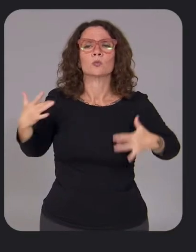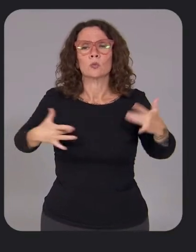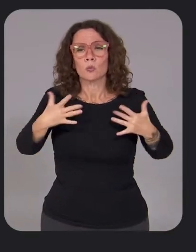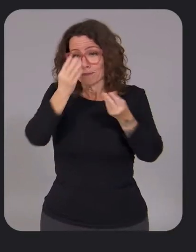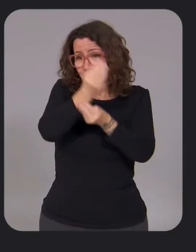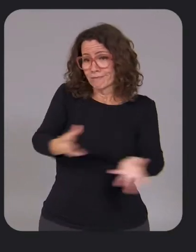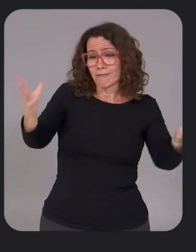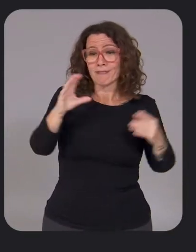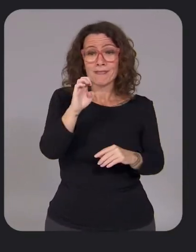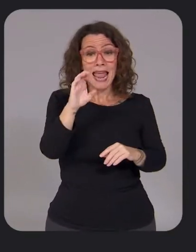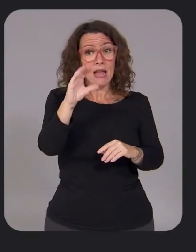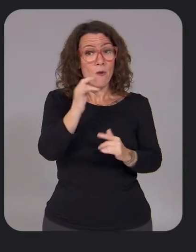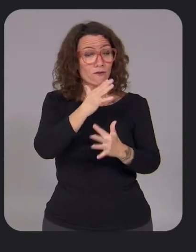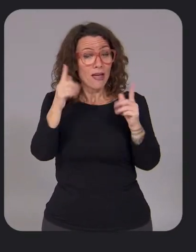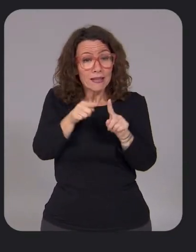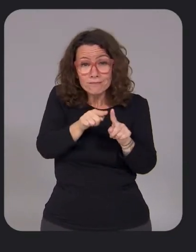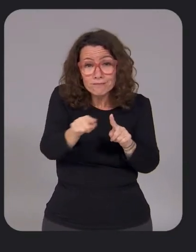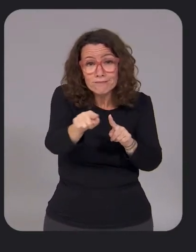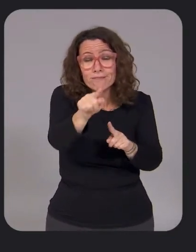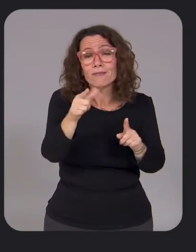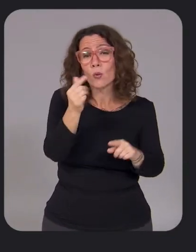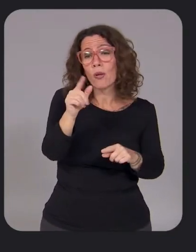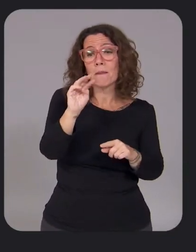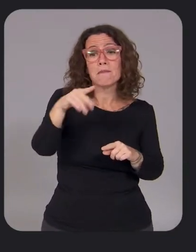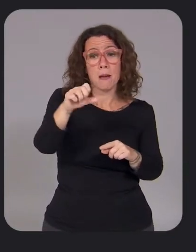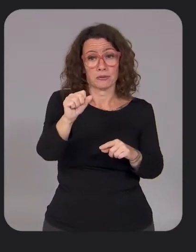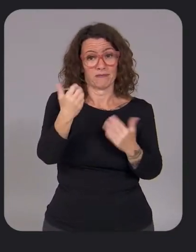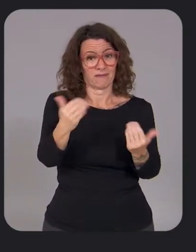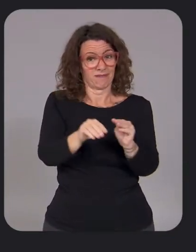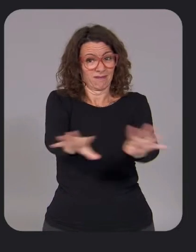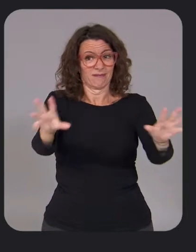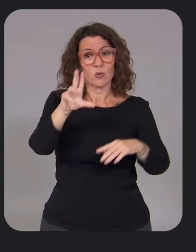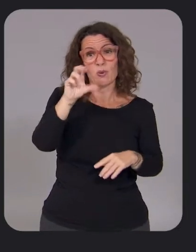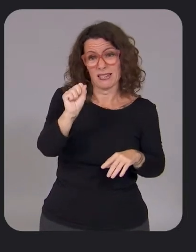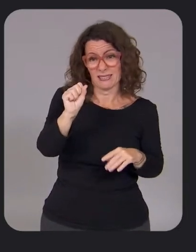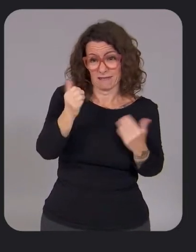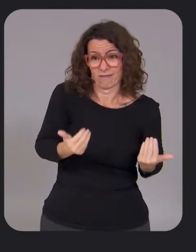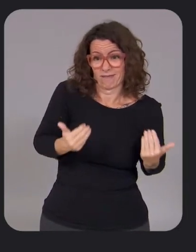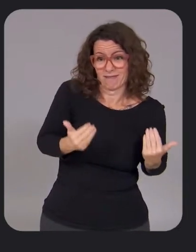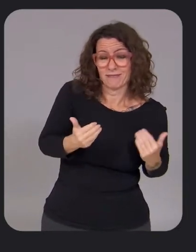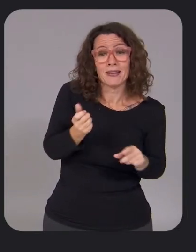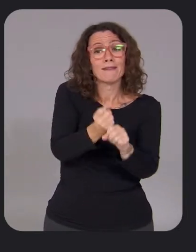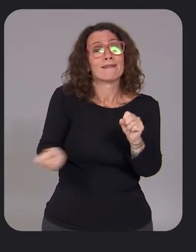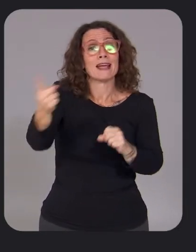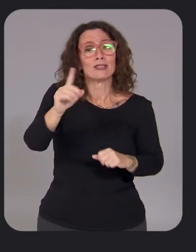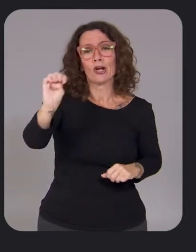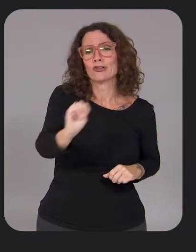share that eco-friendly routing on Google Maps starts rolling out today in the United States and will launch in Europe in 2022.